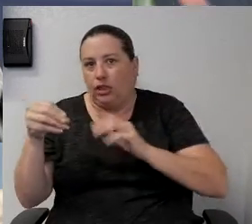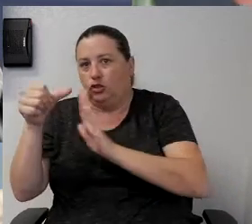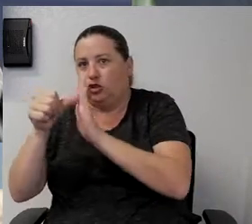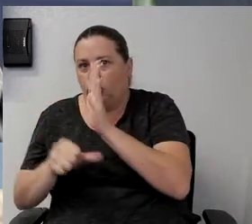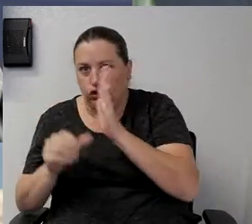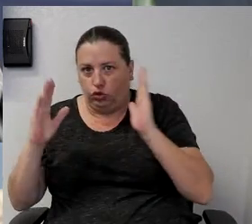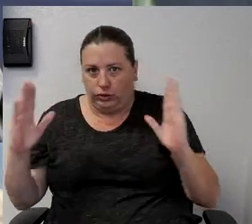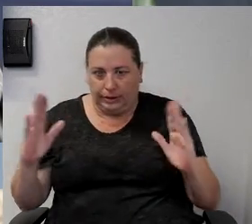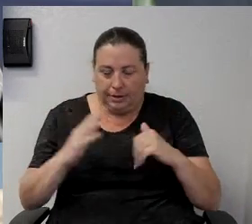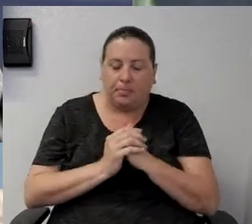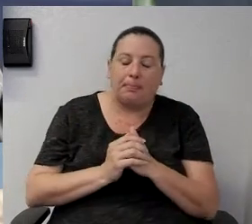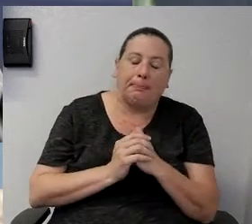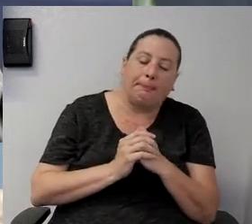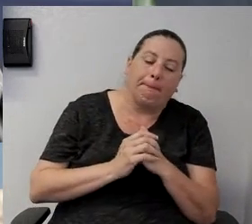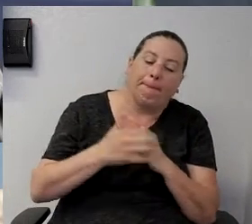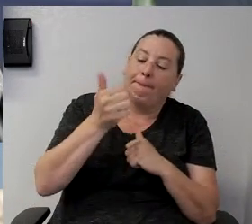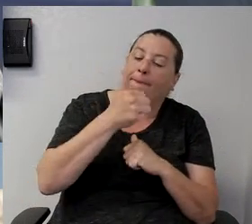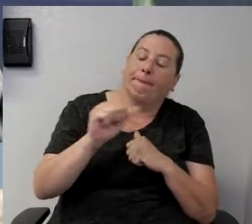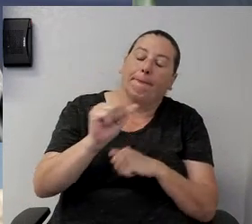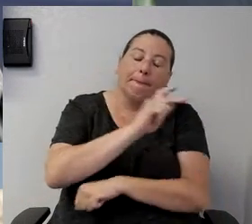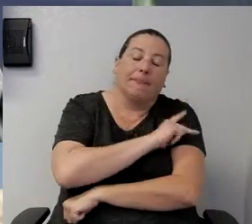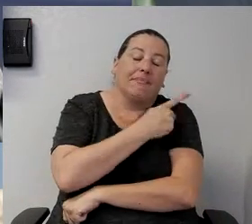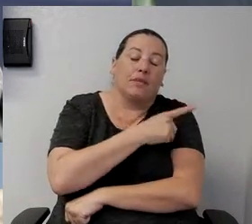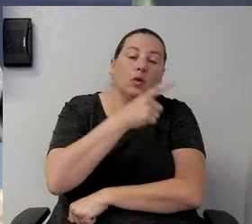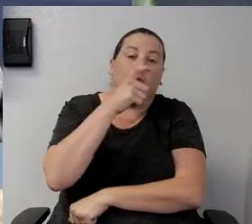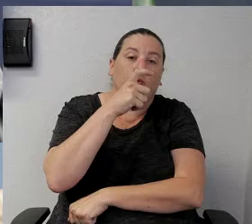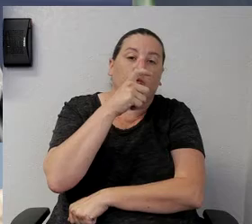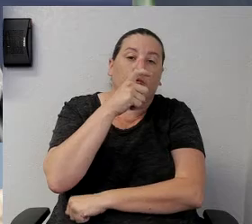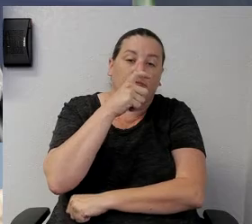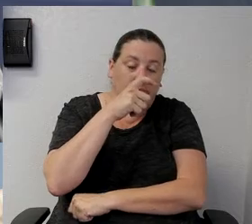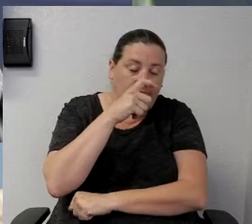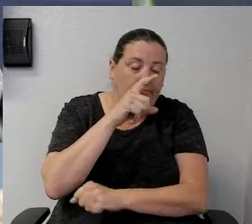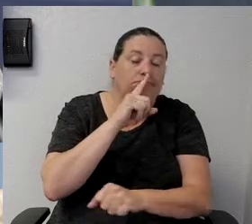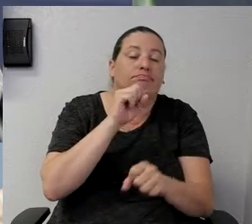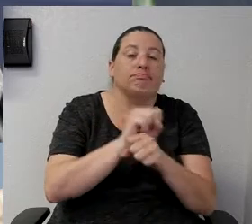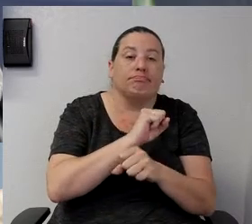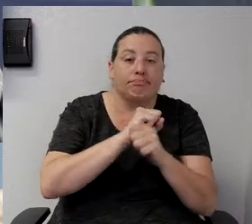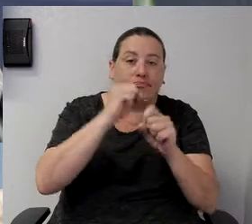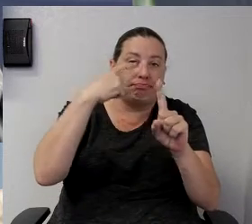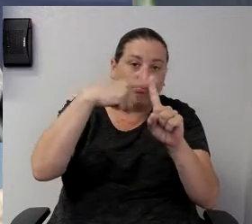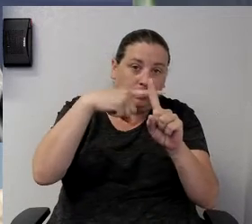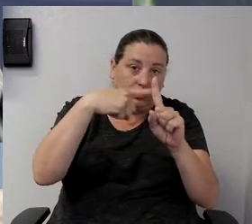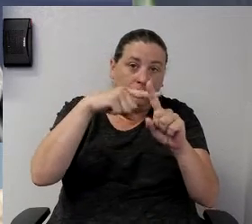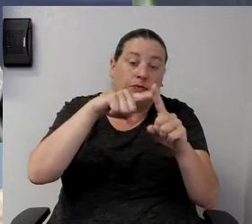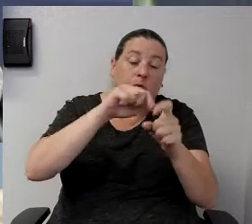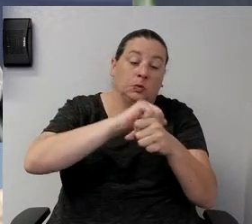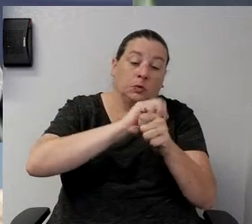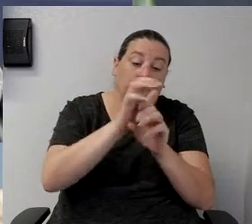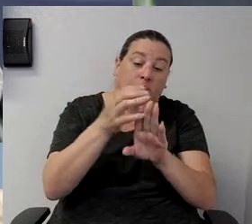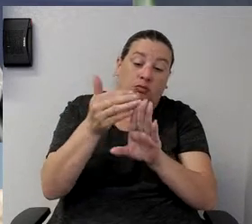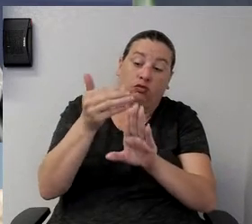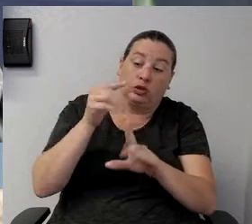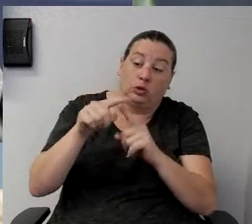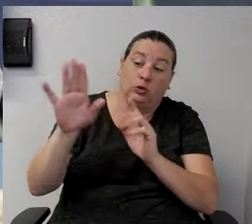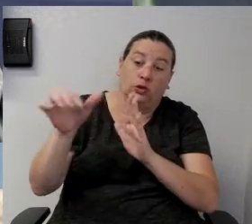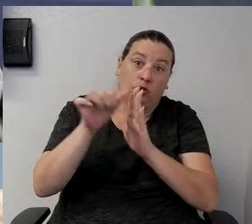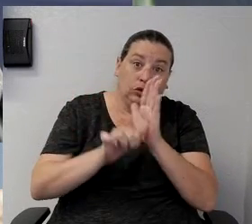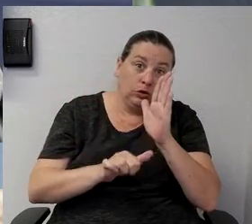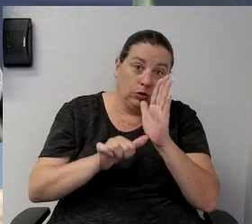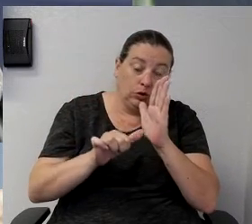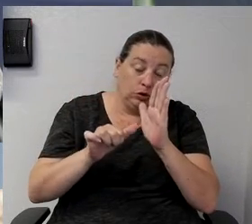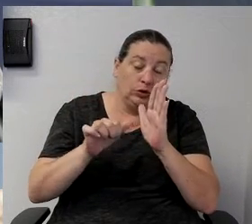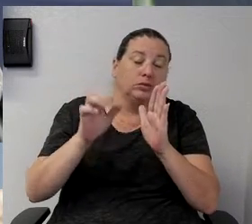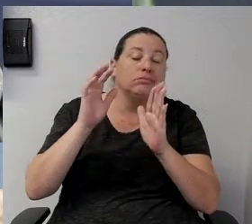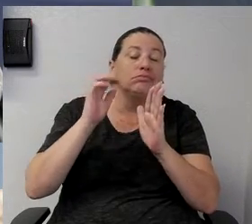any patient that tests positive for COVID just prior to their surgery most likely would have their